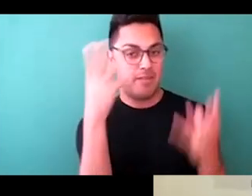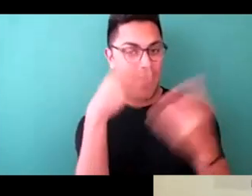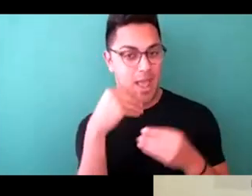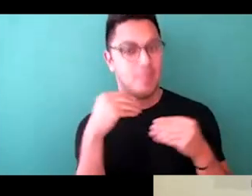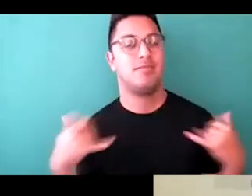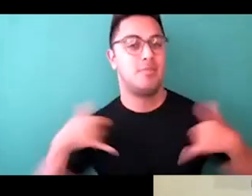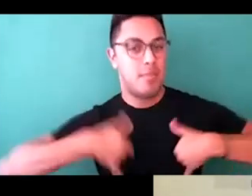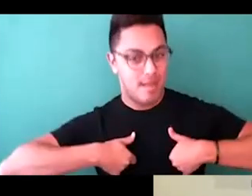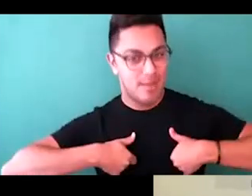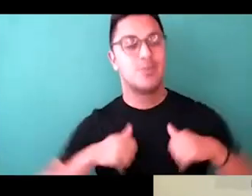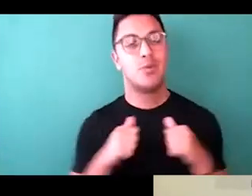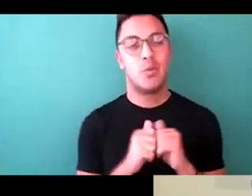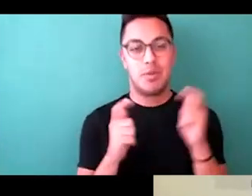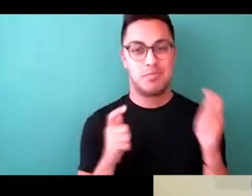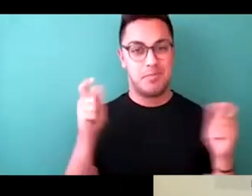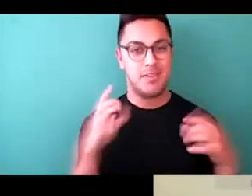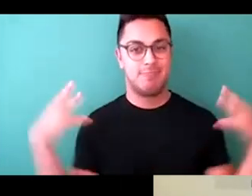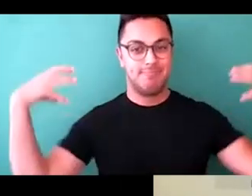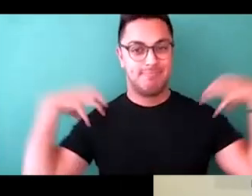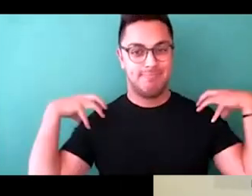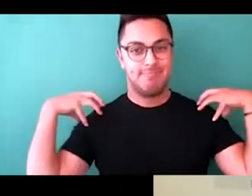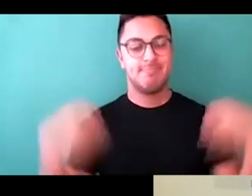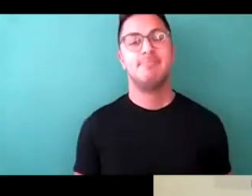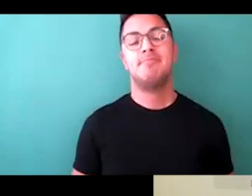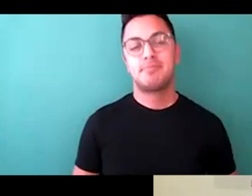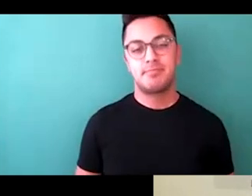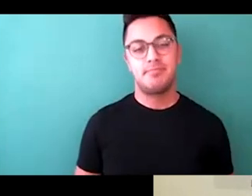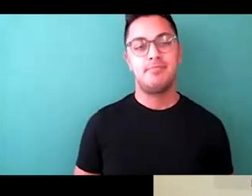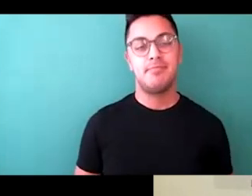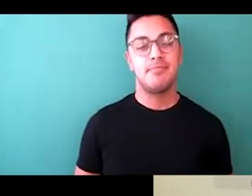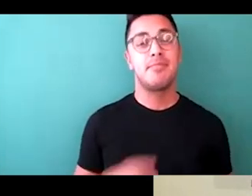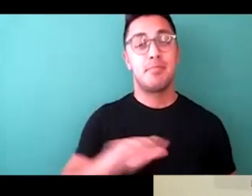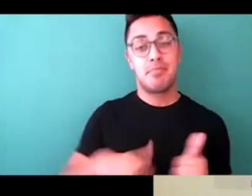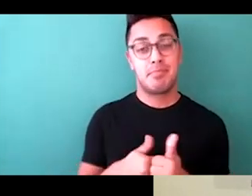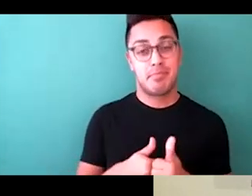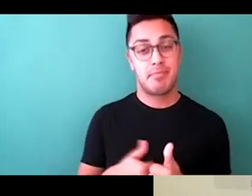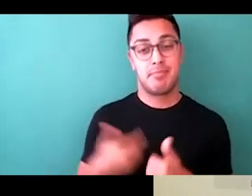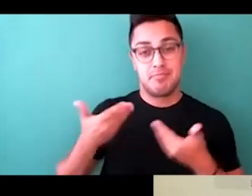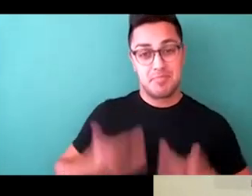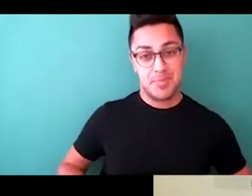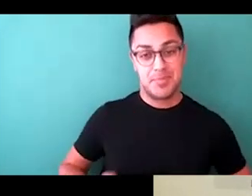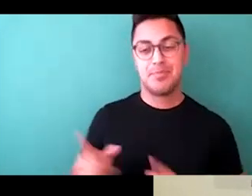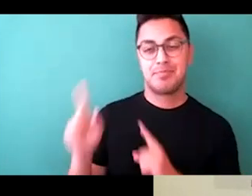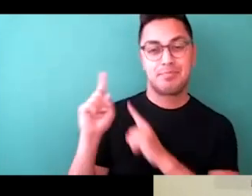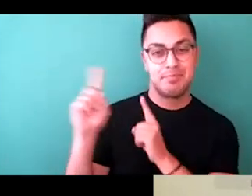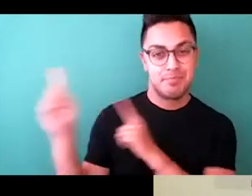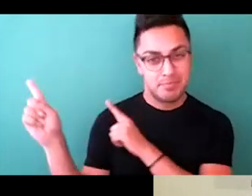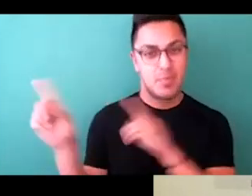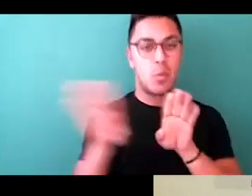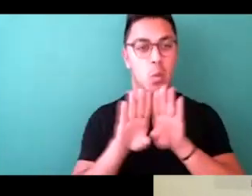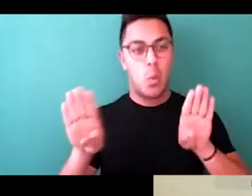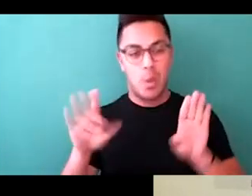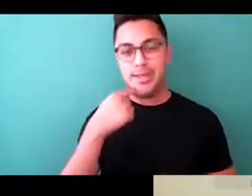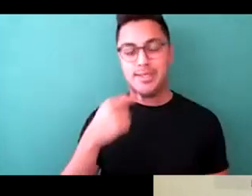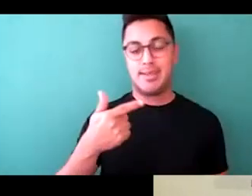with significant shoulder pads. And behind me, I have a wall of logos that say Gamut Management